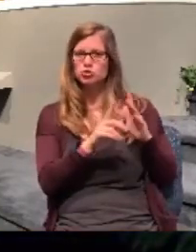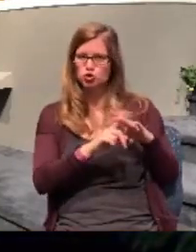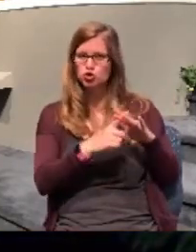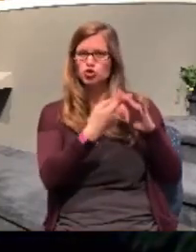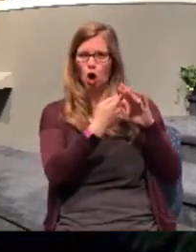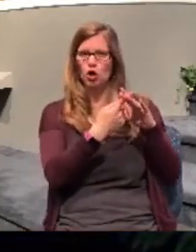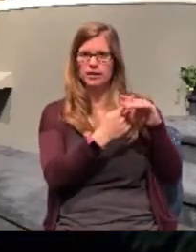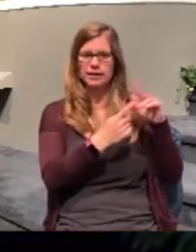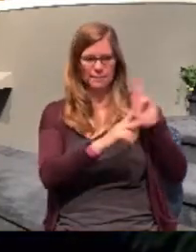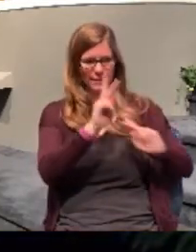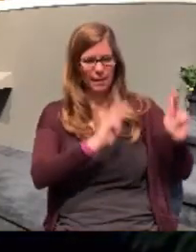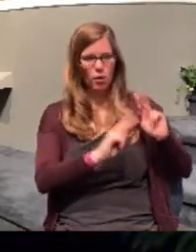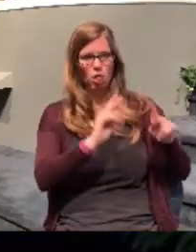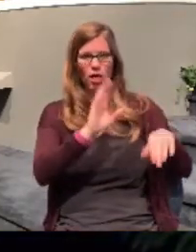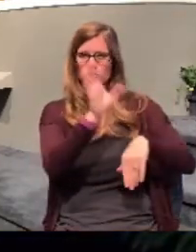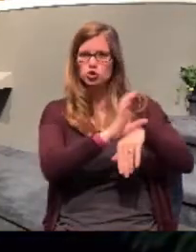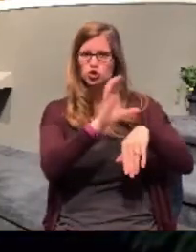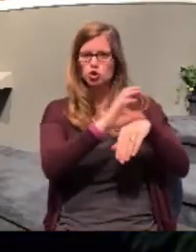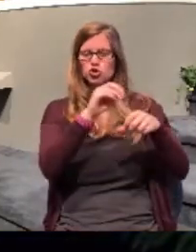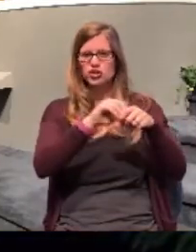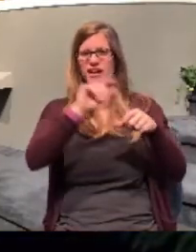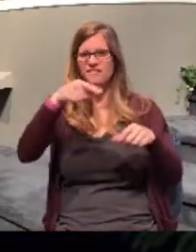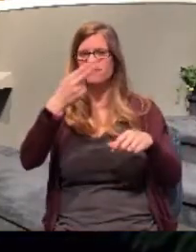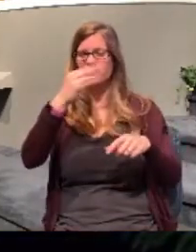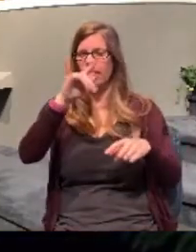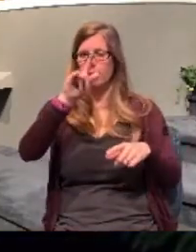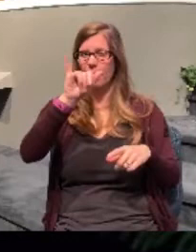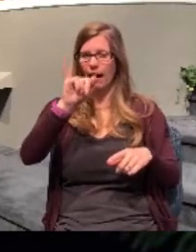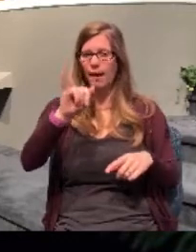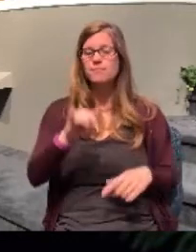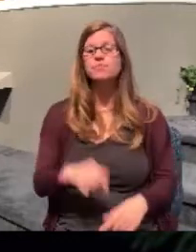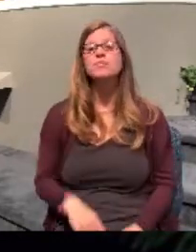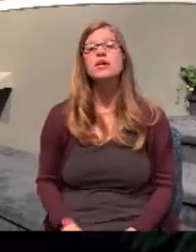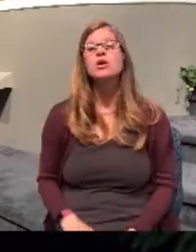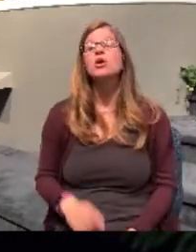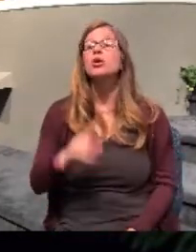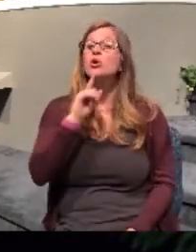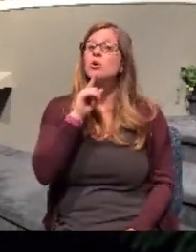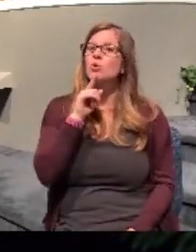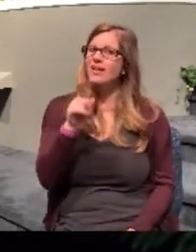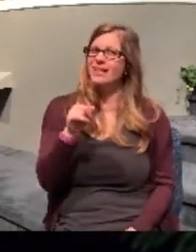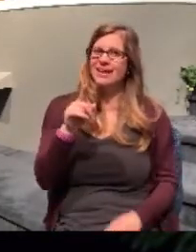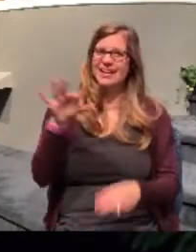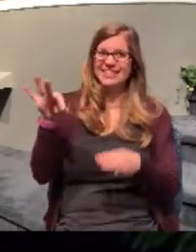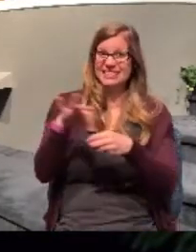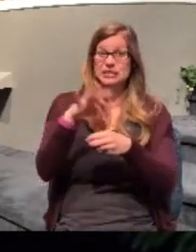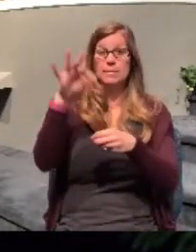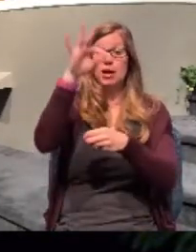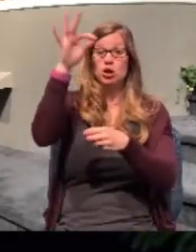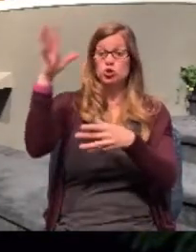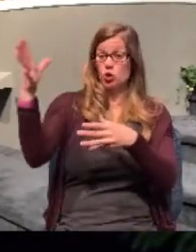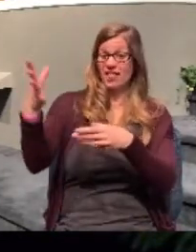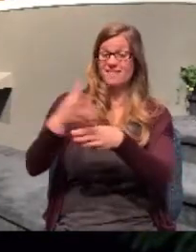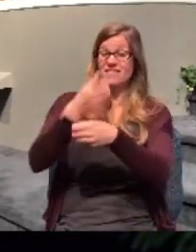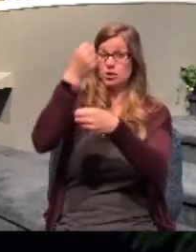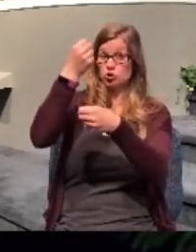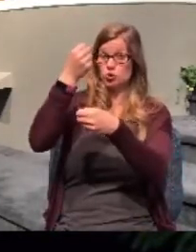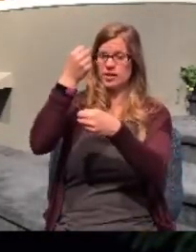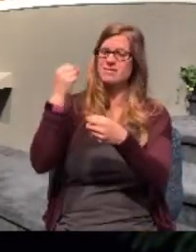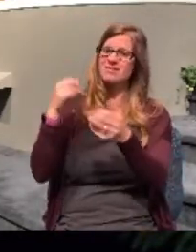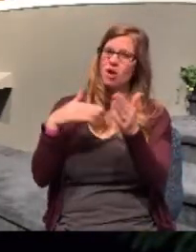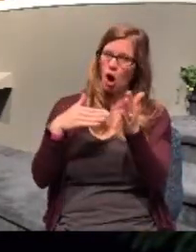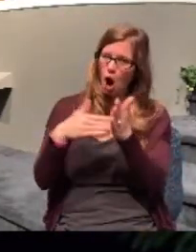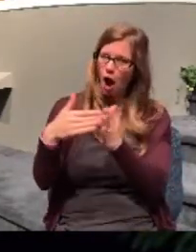But as we all know, spiritual victory is almost always met with spiritual opposition.